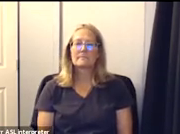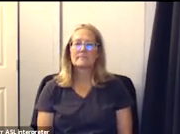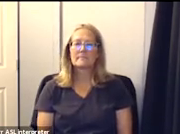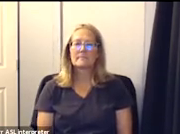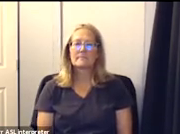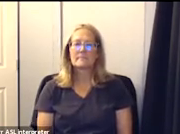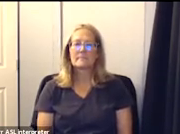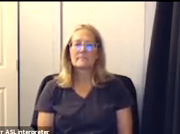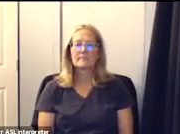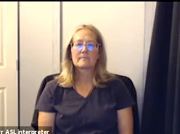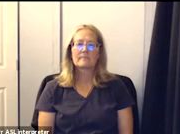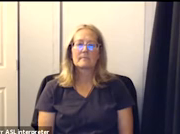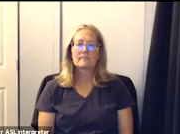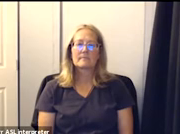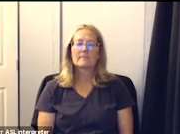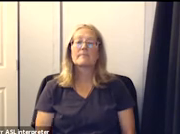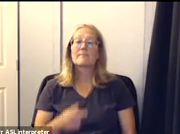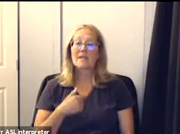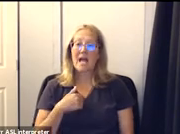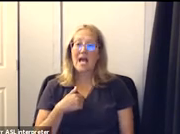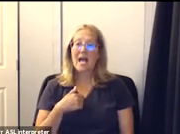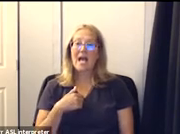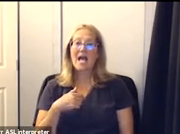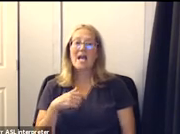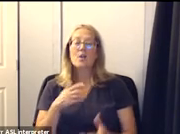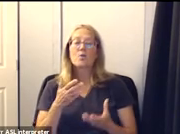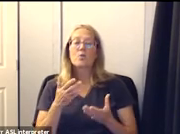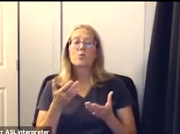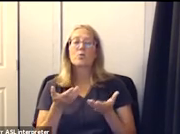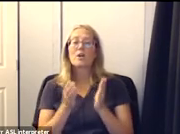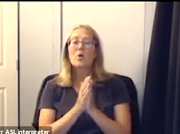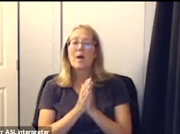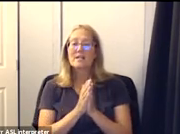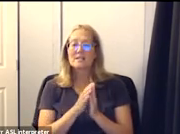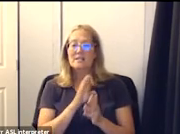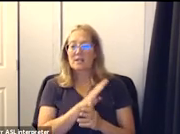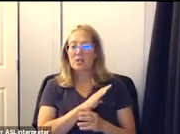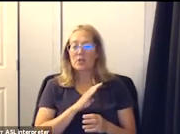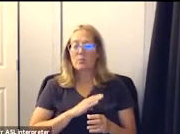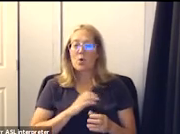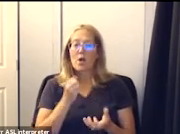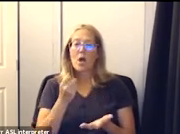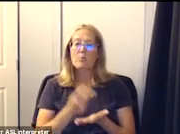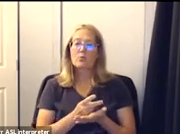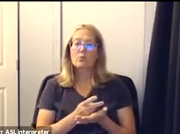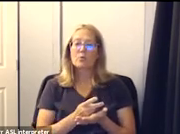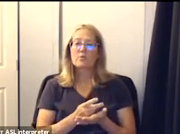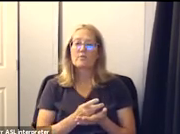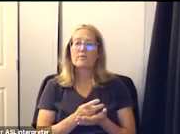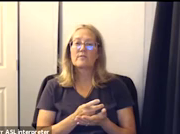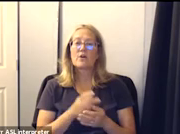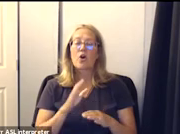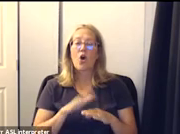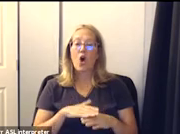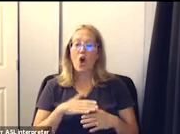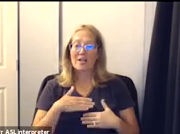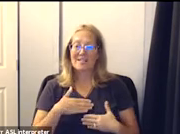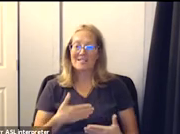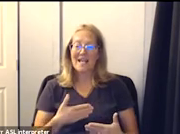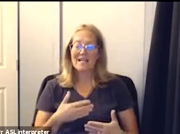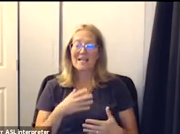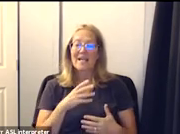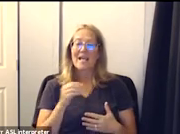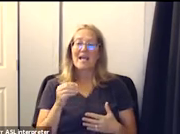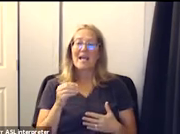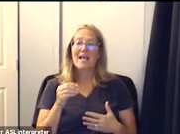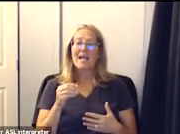so i do request that the board approve the proposed guidelines on consent that's the